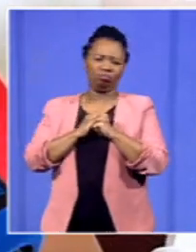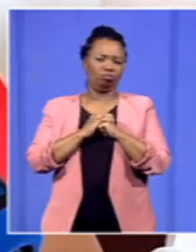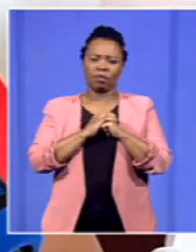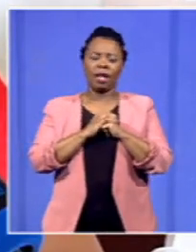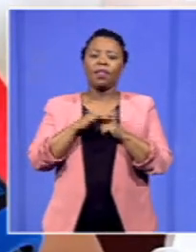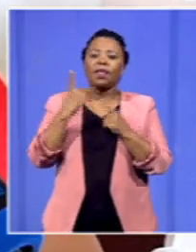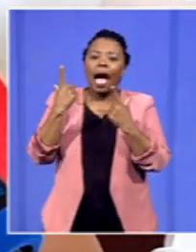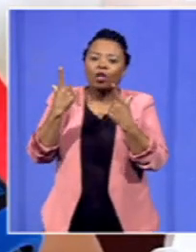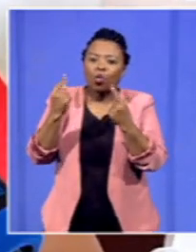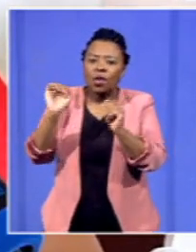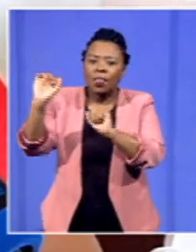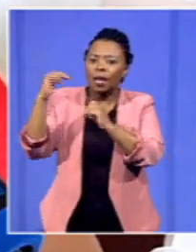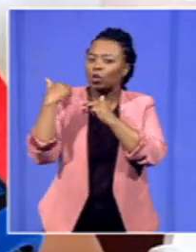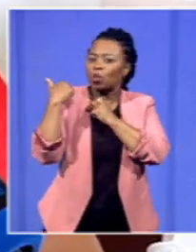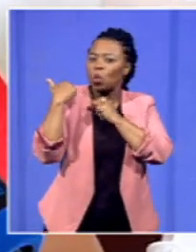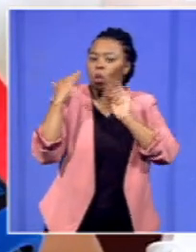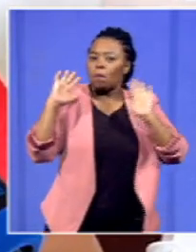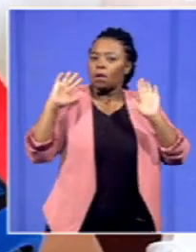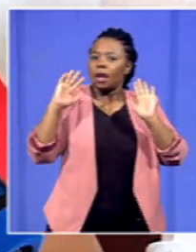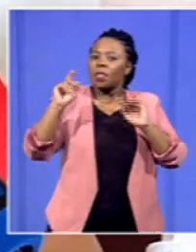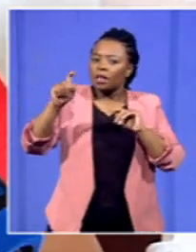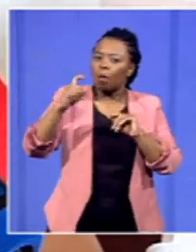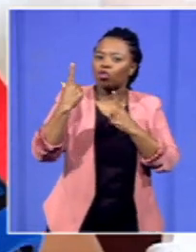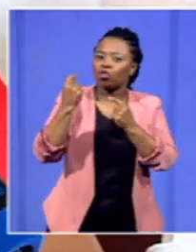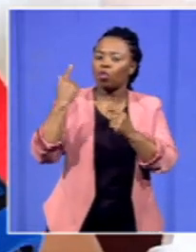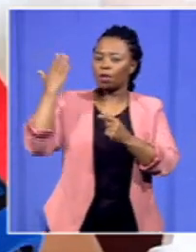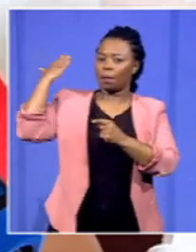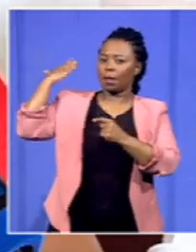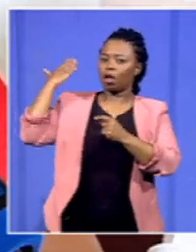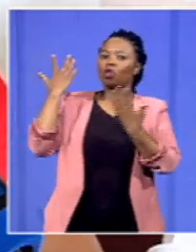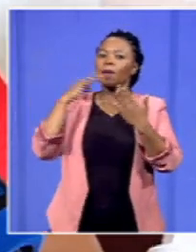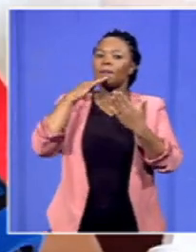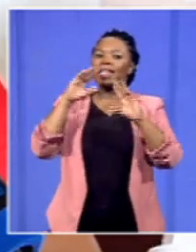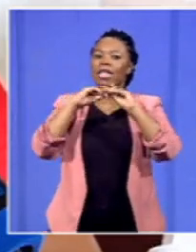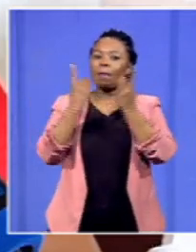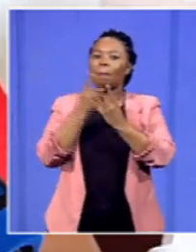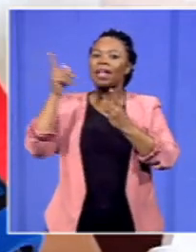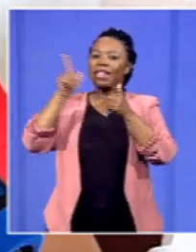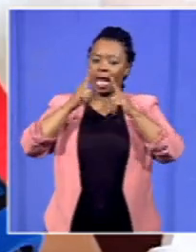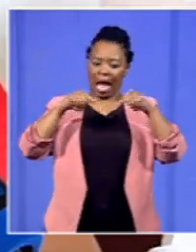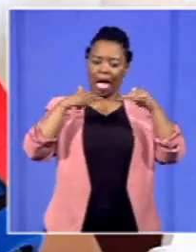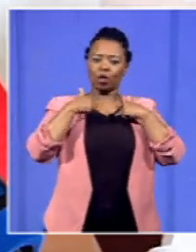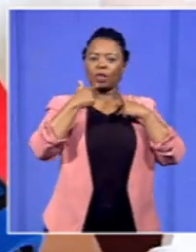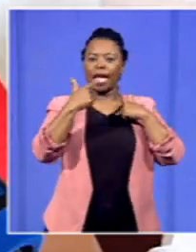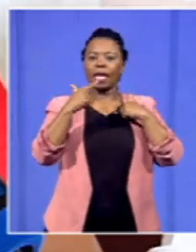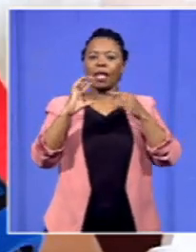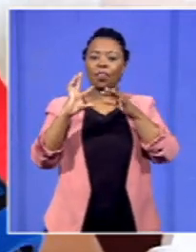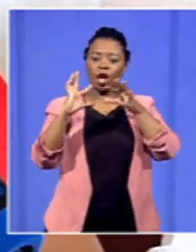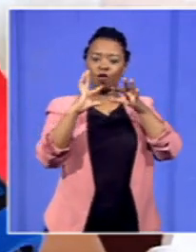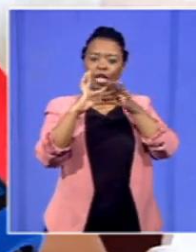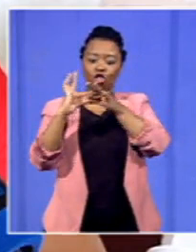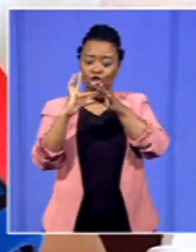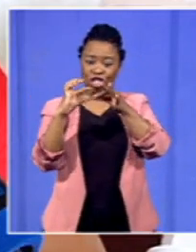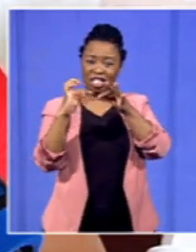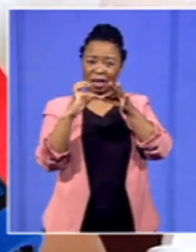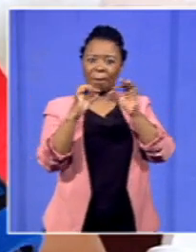ought to have done in the past. So, the department was essentially saying to us that they want to restore the relationship that we have with them